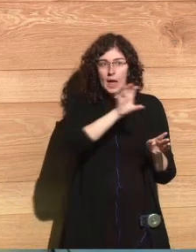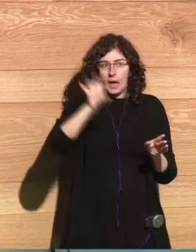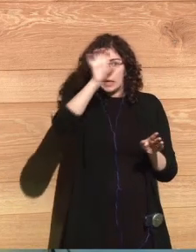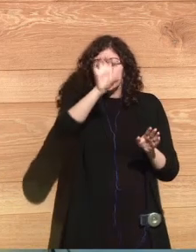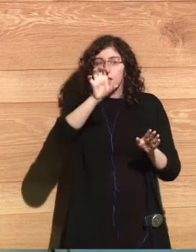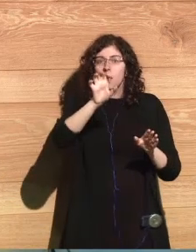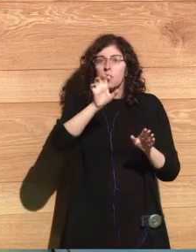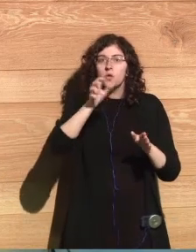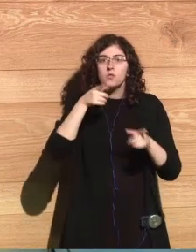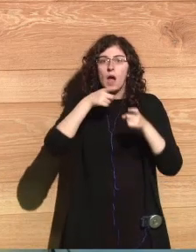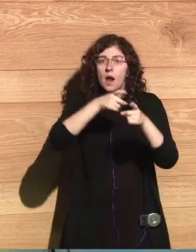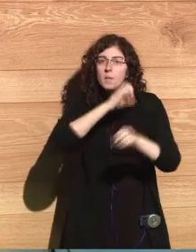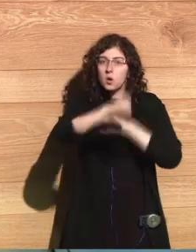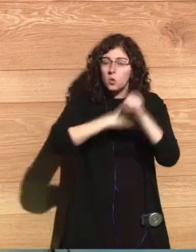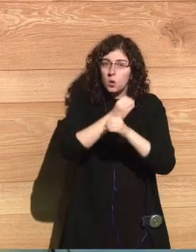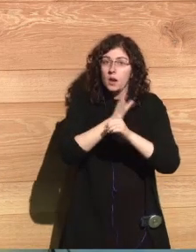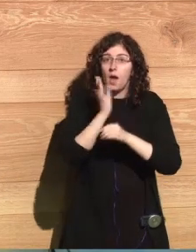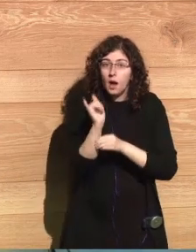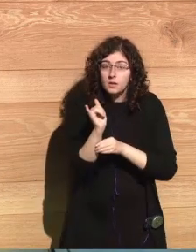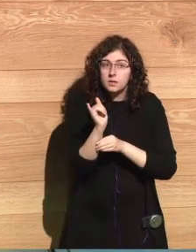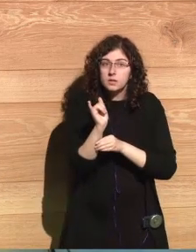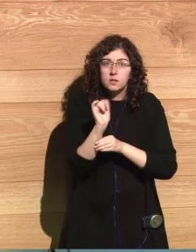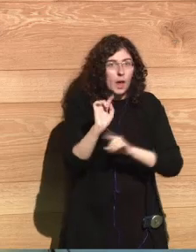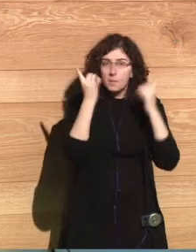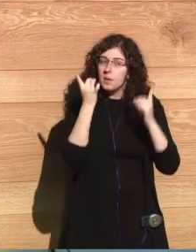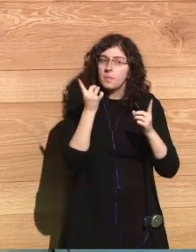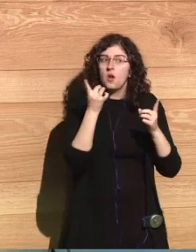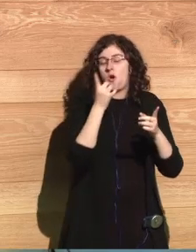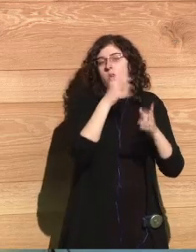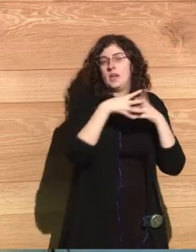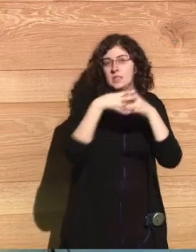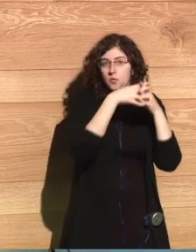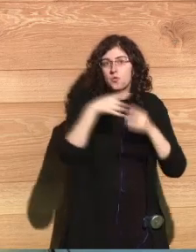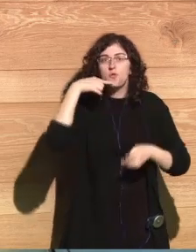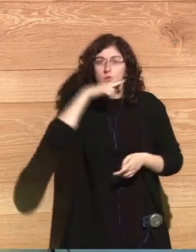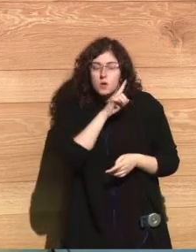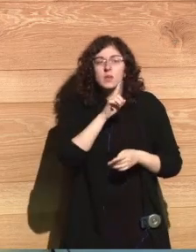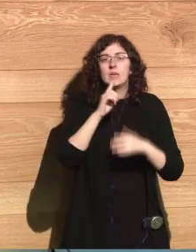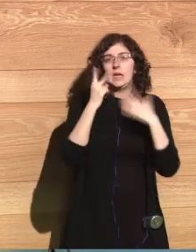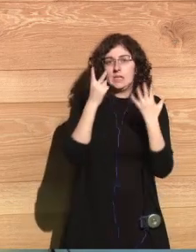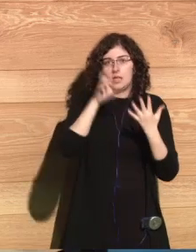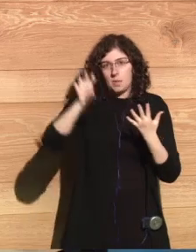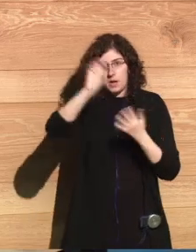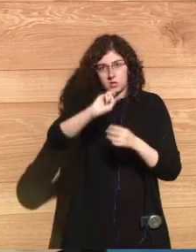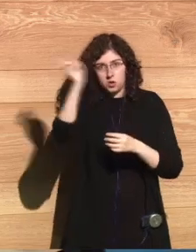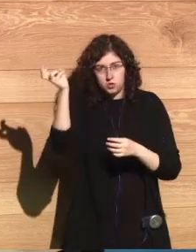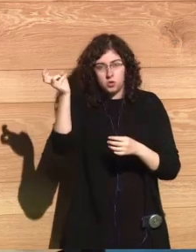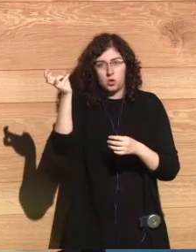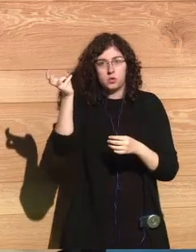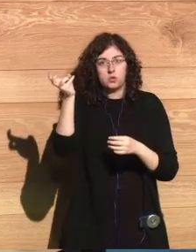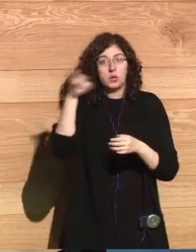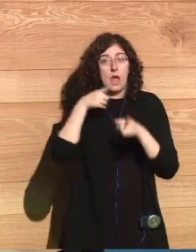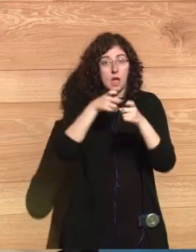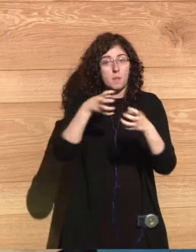United States and Russia, and you know, seven other nations who have nuclear weapons. They